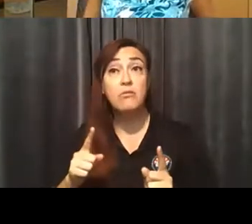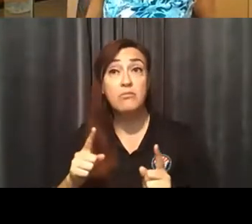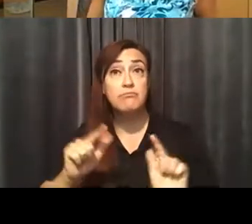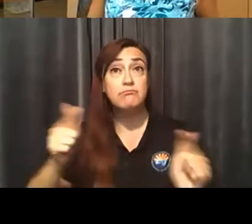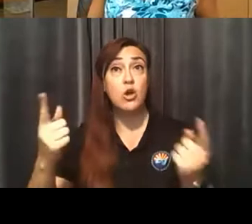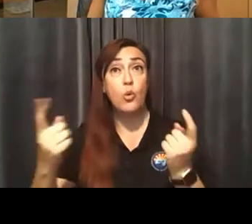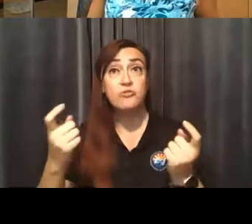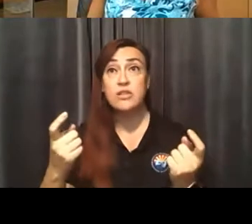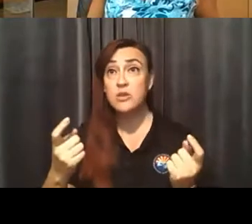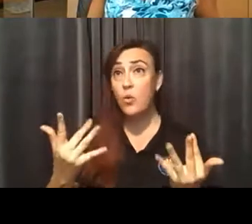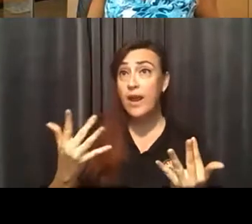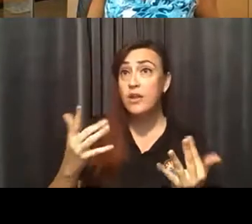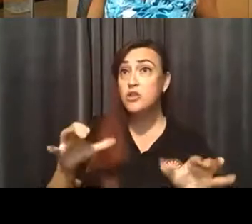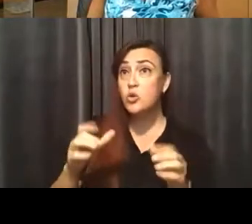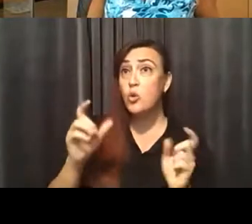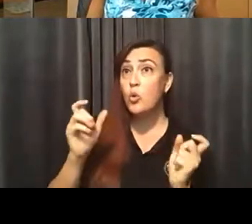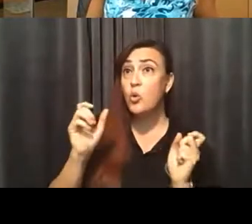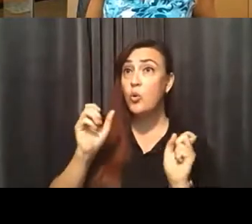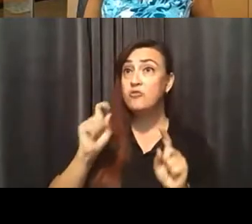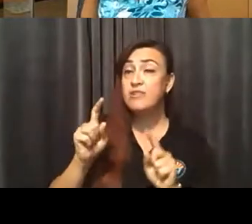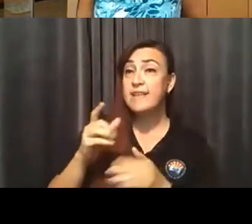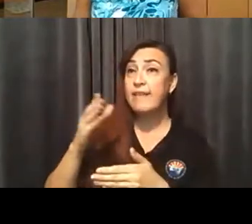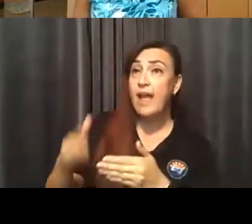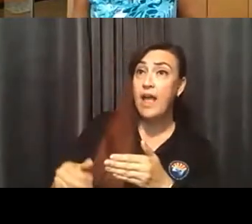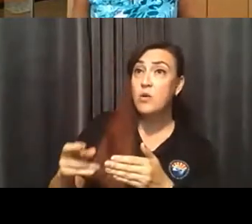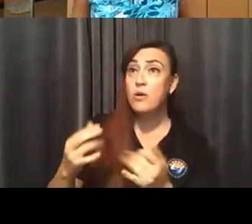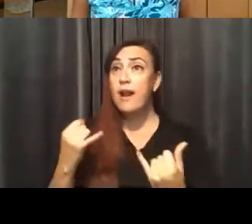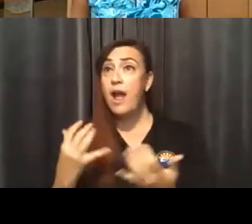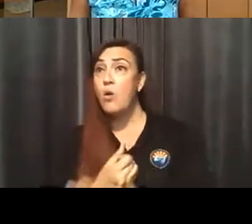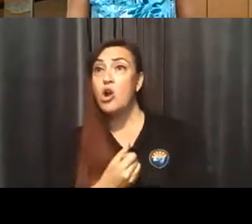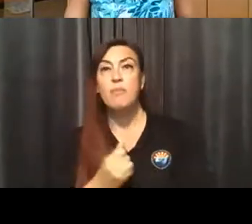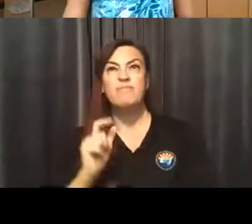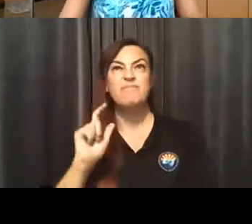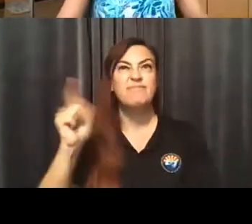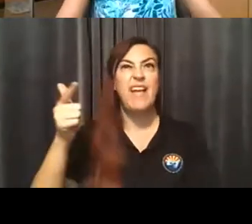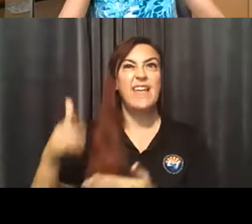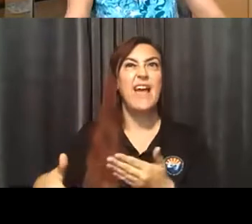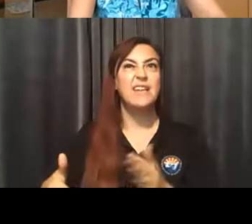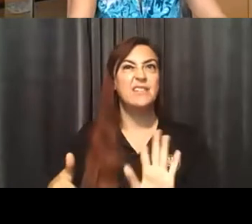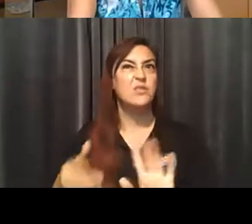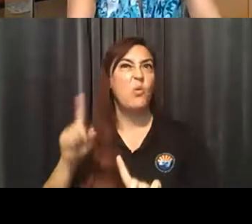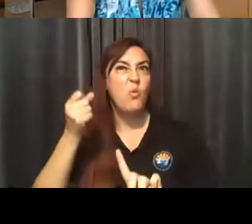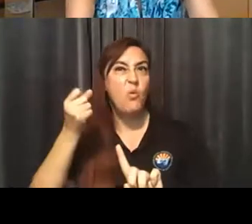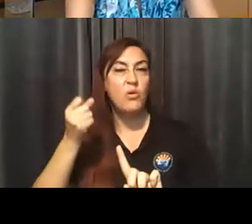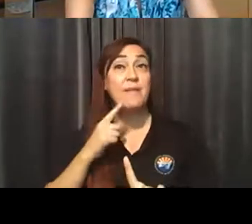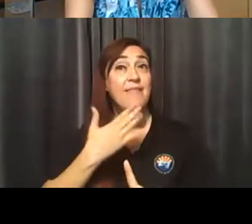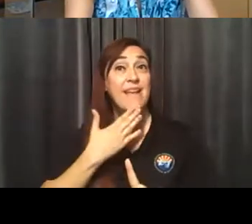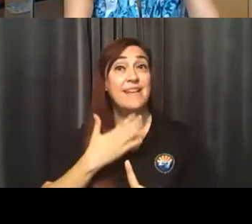that too. Are we going to wait for questions till the end or now? All right. Thank you very much. I appreciate your time.